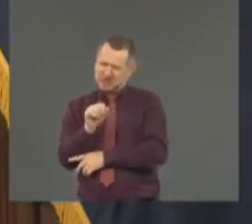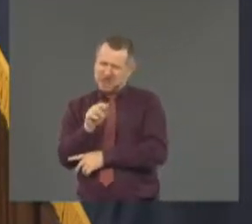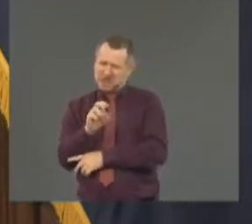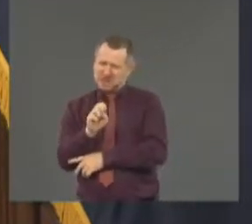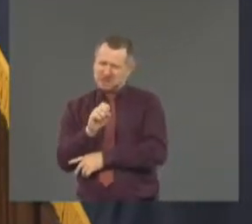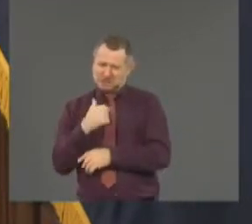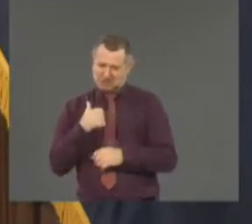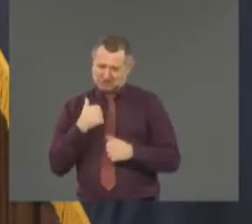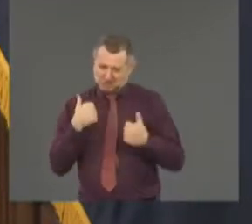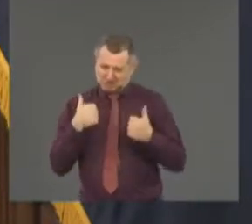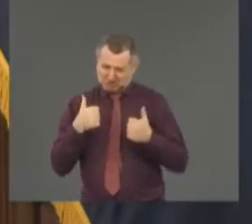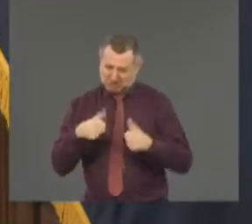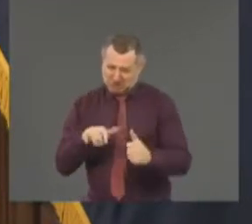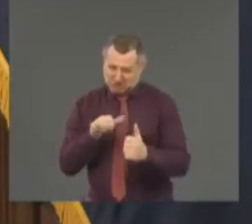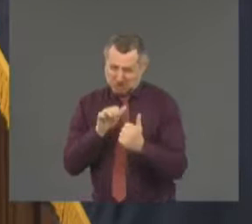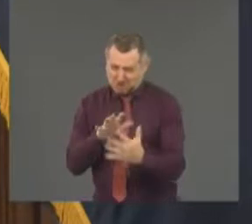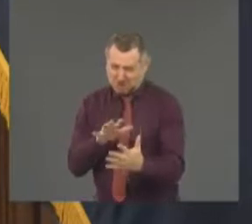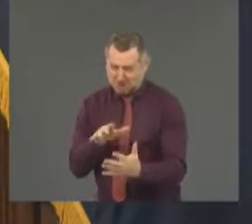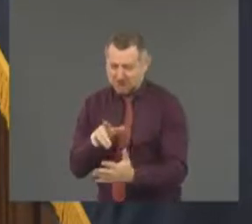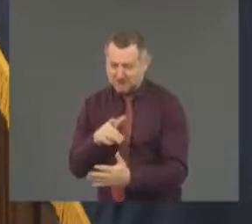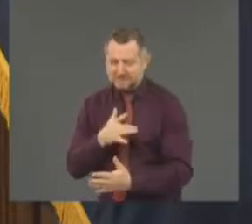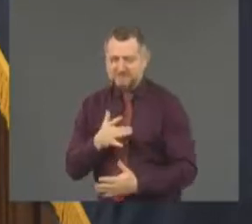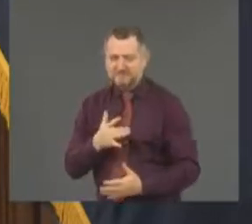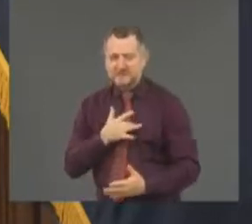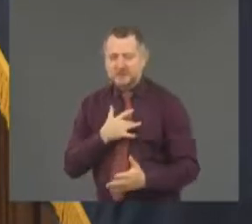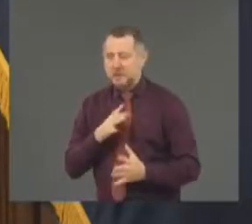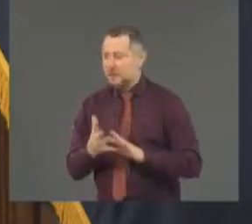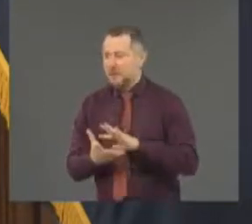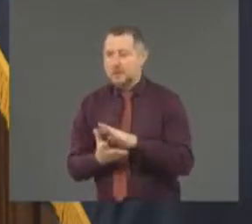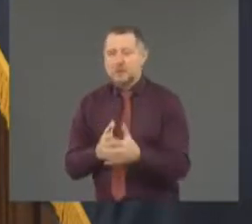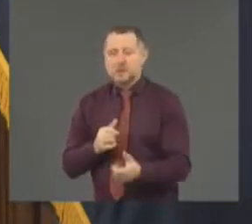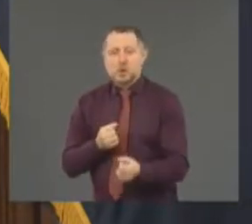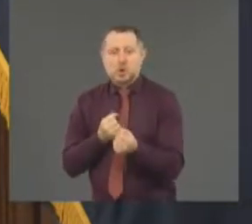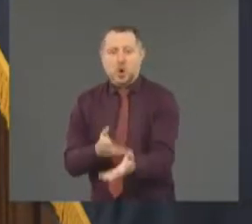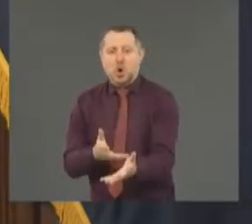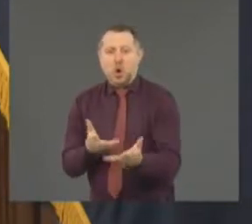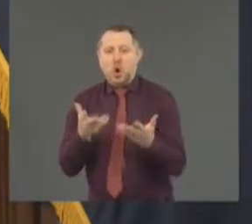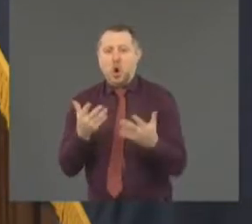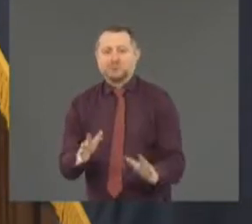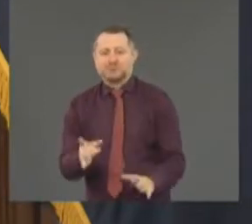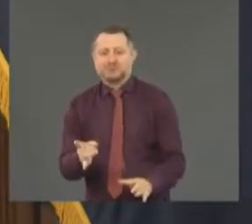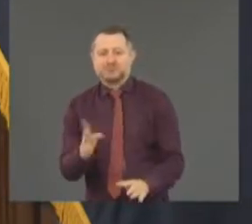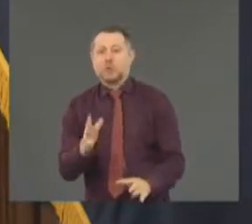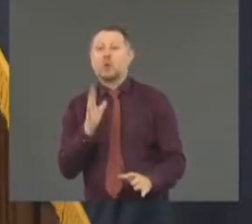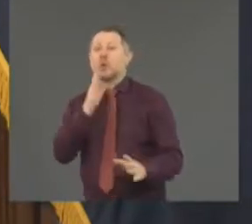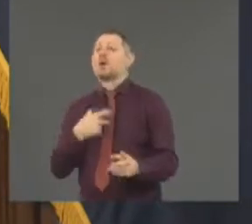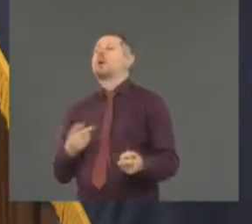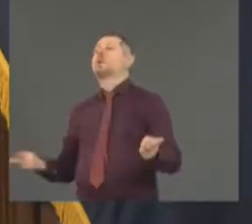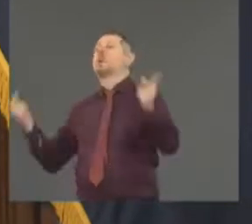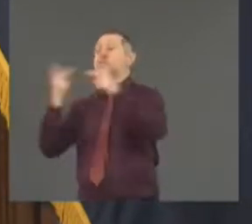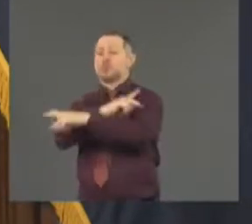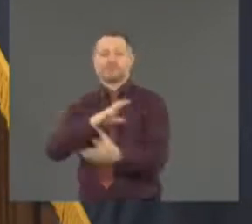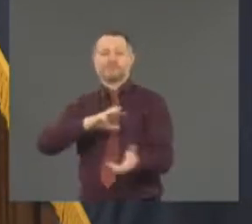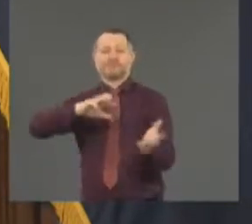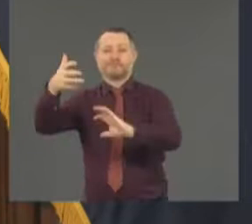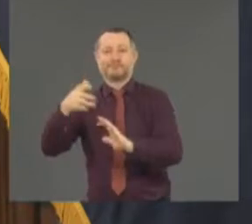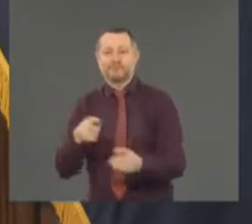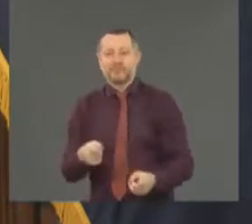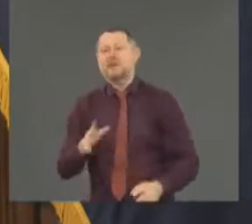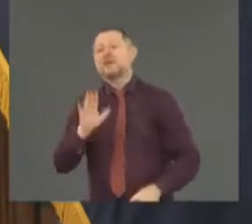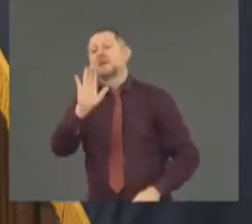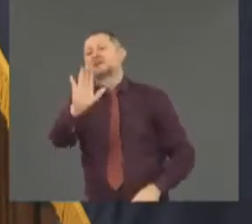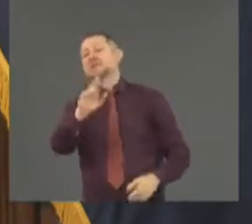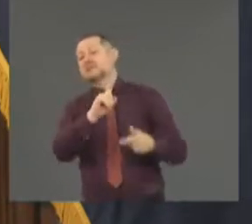I think it would only make a bad situation worse. Also, I don't think it's necessary